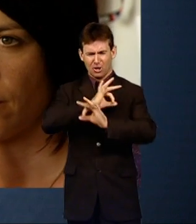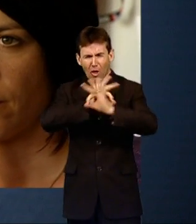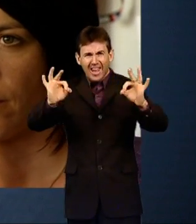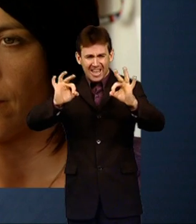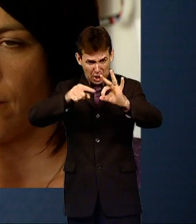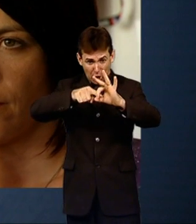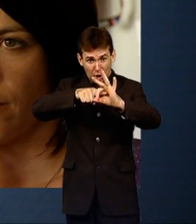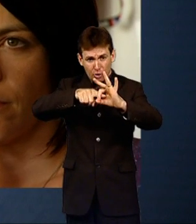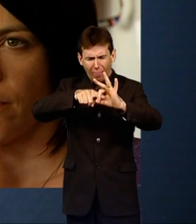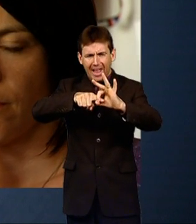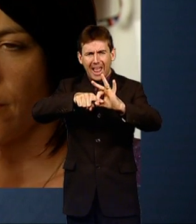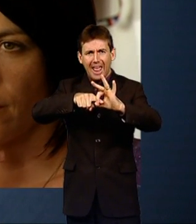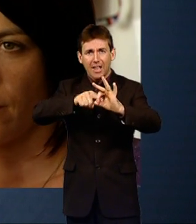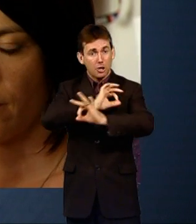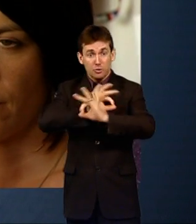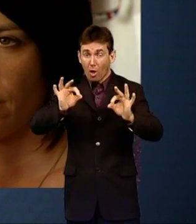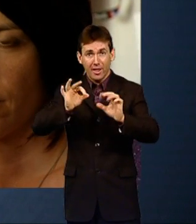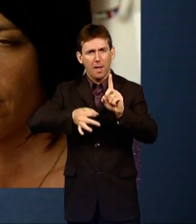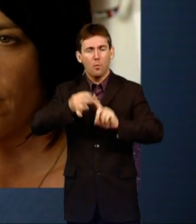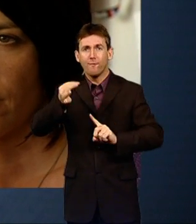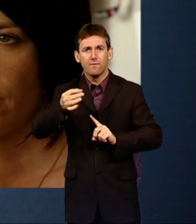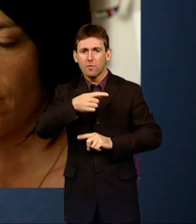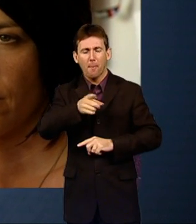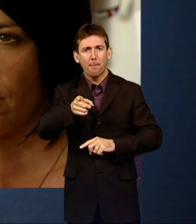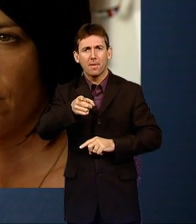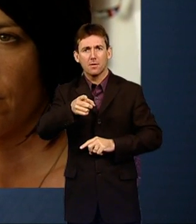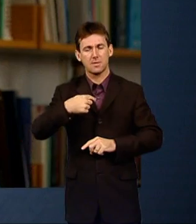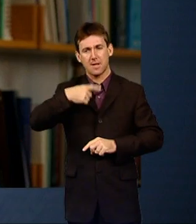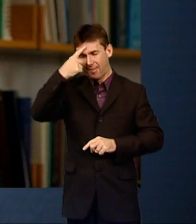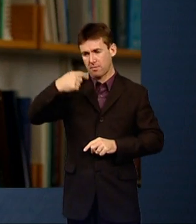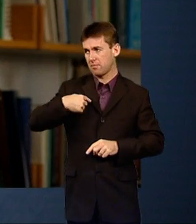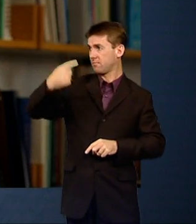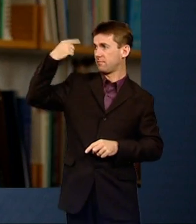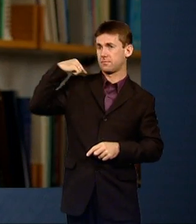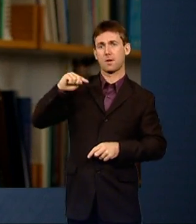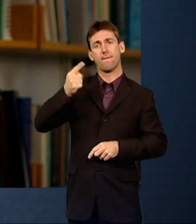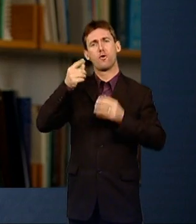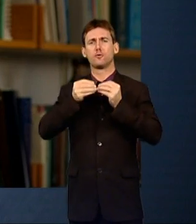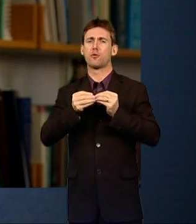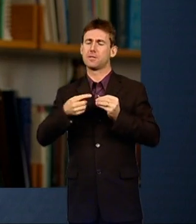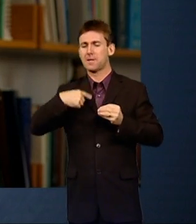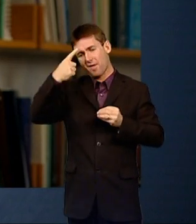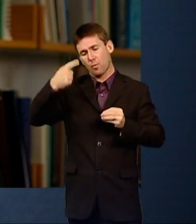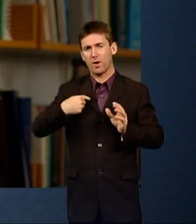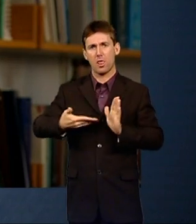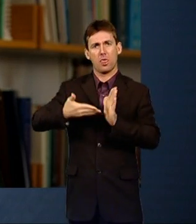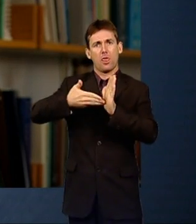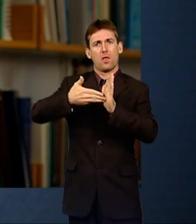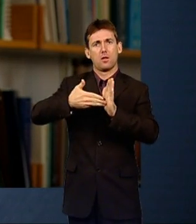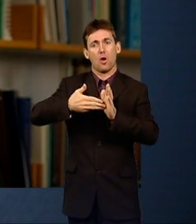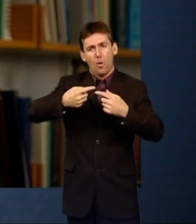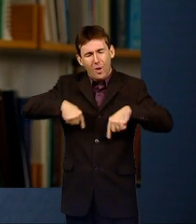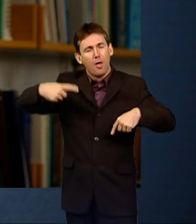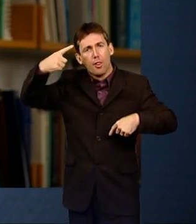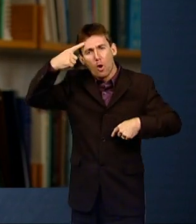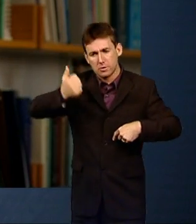we exaggerated the beneficial impact of medication in the first study. We had thought that children medicated longer would have better outcomes.